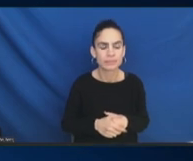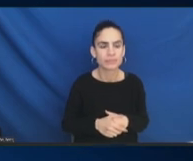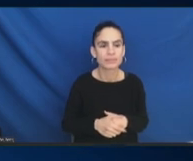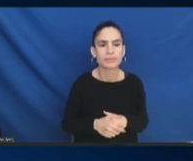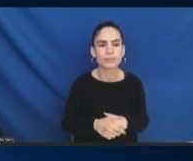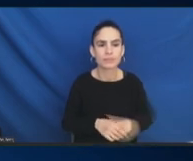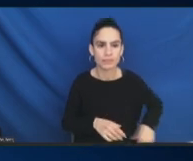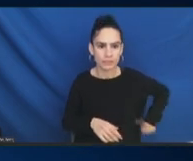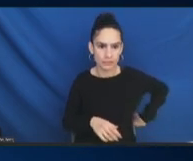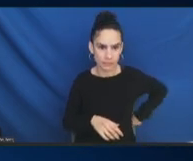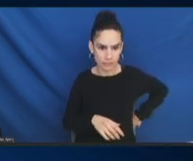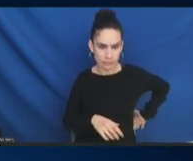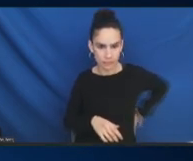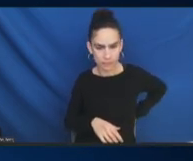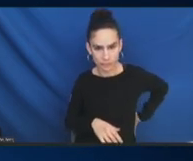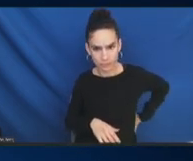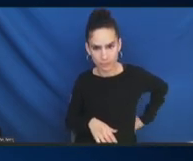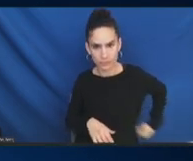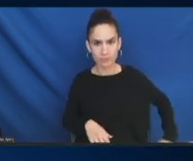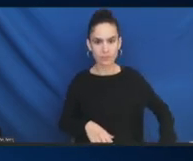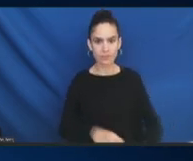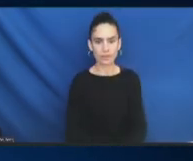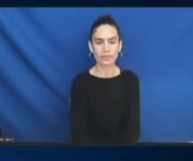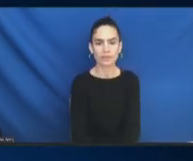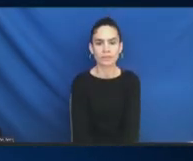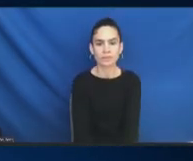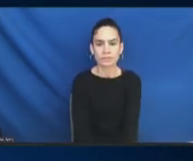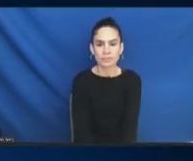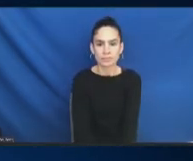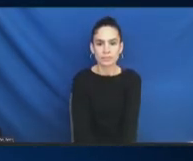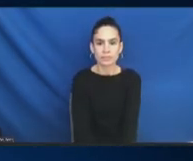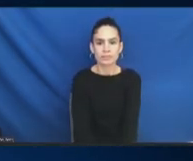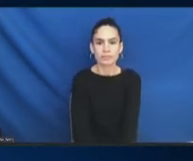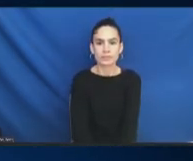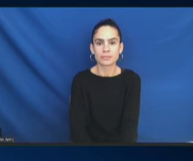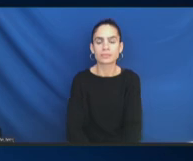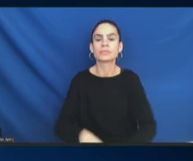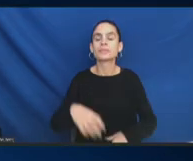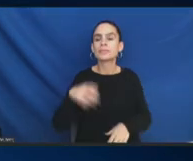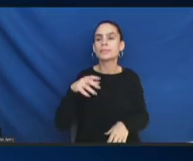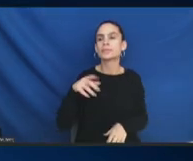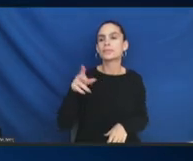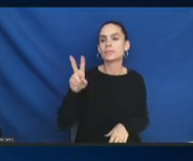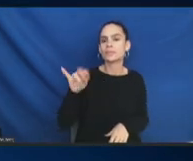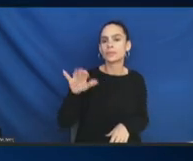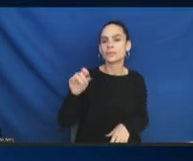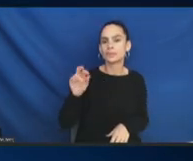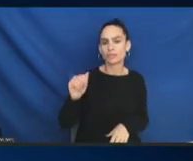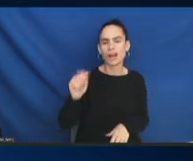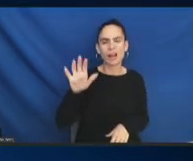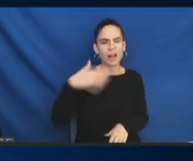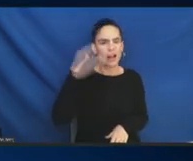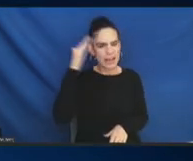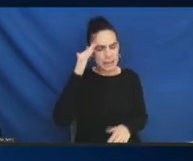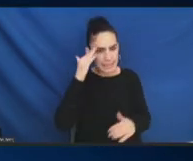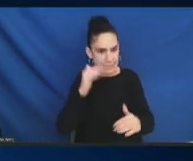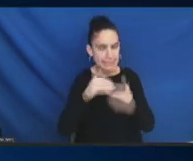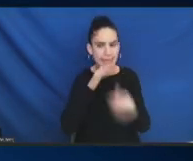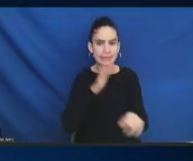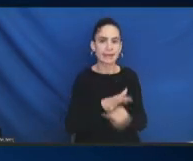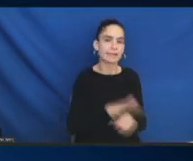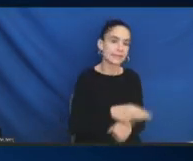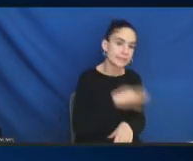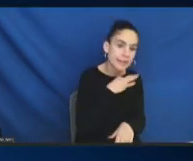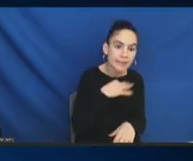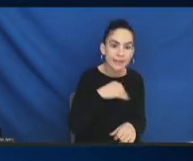Victoria? Yeah, I know we have kind of limited resources and just kind of the staffing, but I really believe that the immigration, I mean, these are two